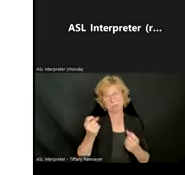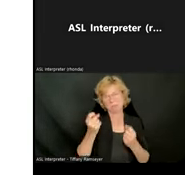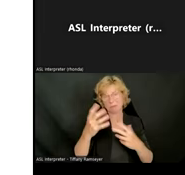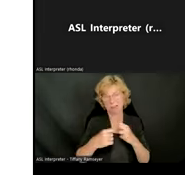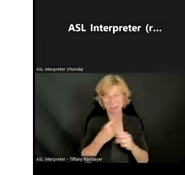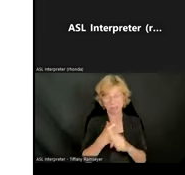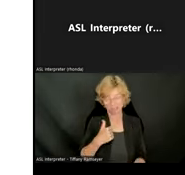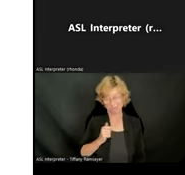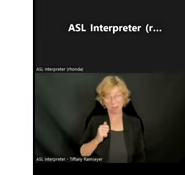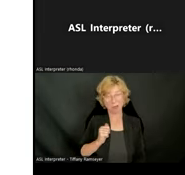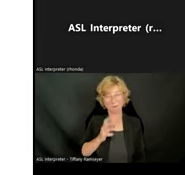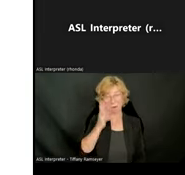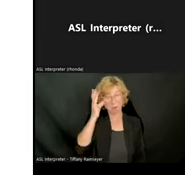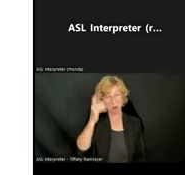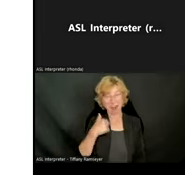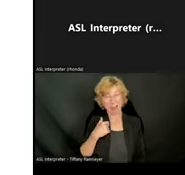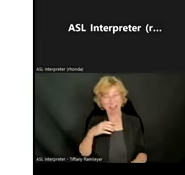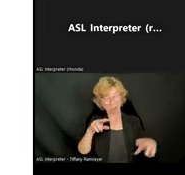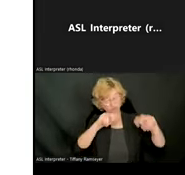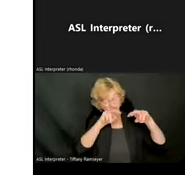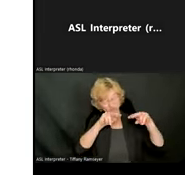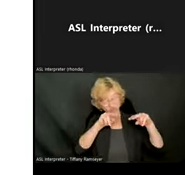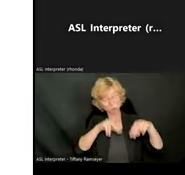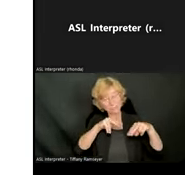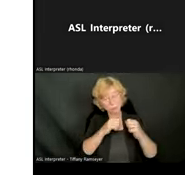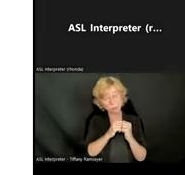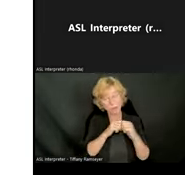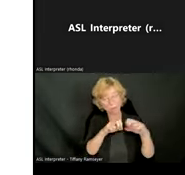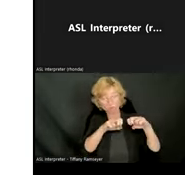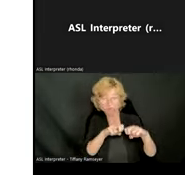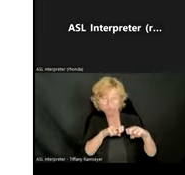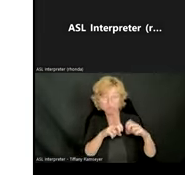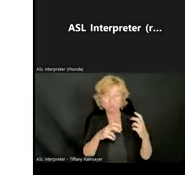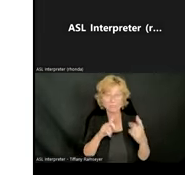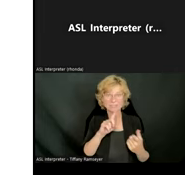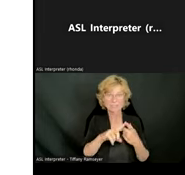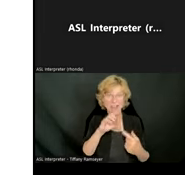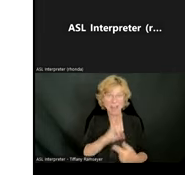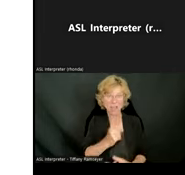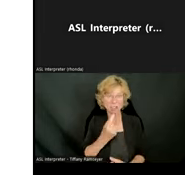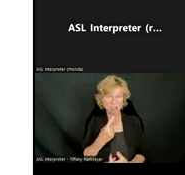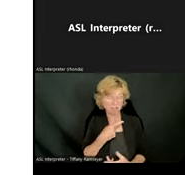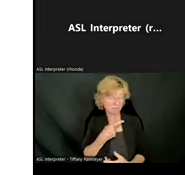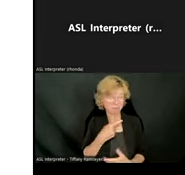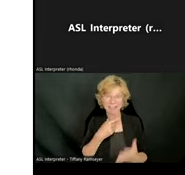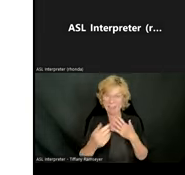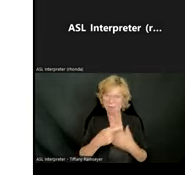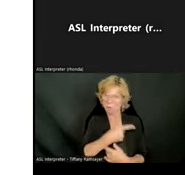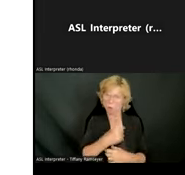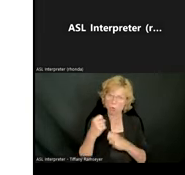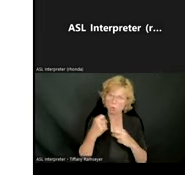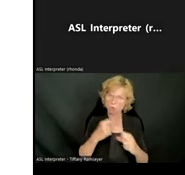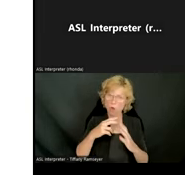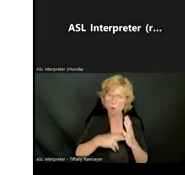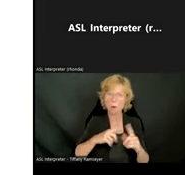did it up until age 11, even though my child was a verbose reader. We use that as a connection time. So use Bookshare